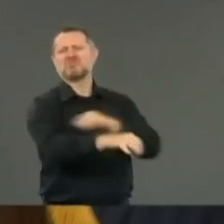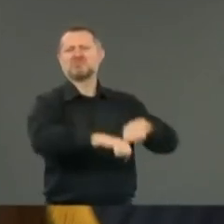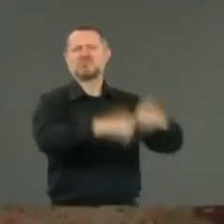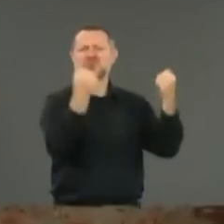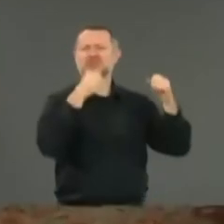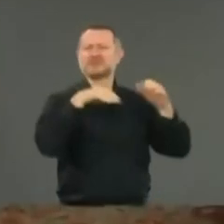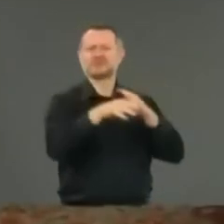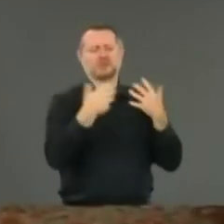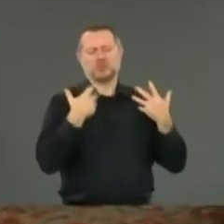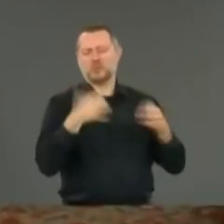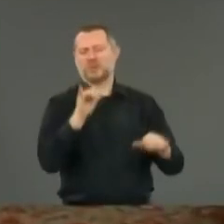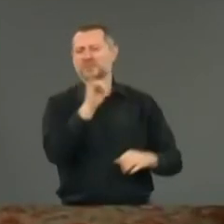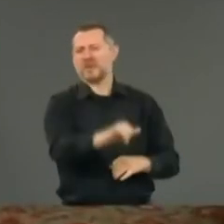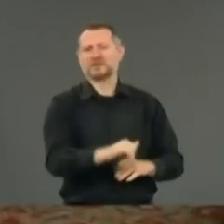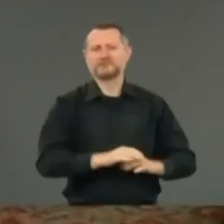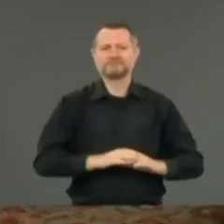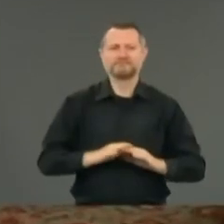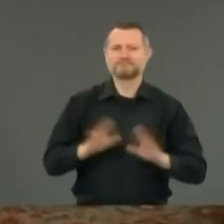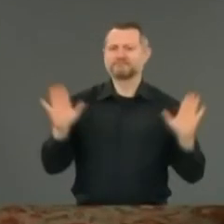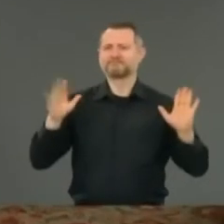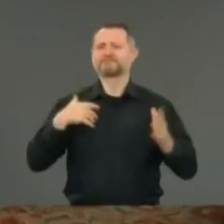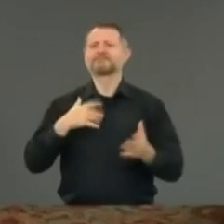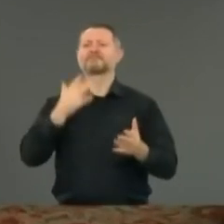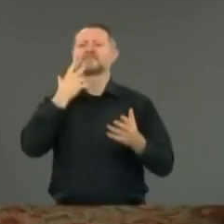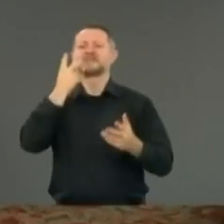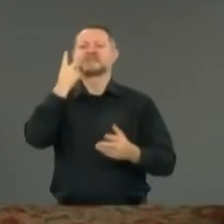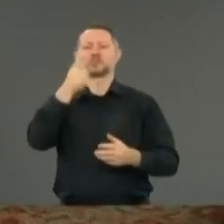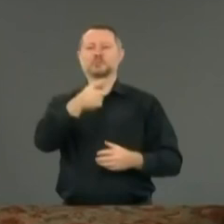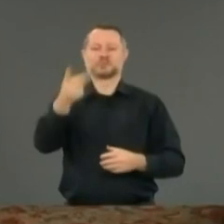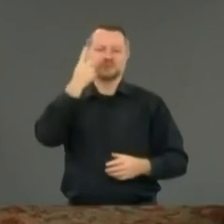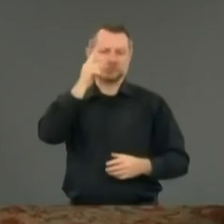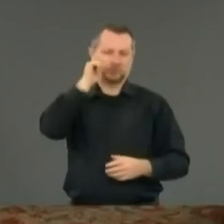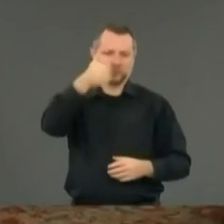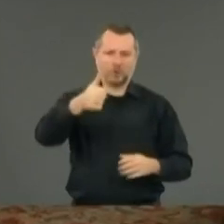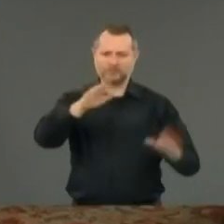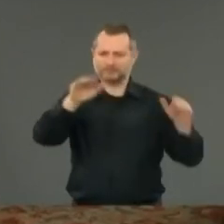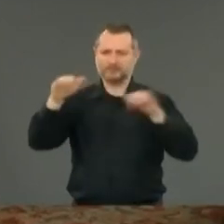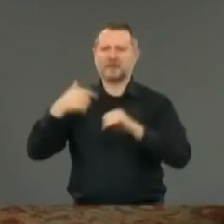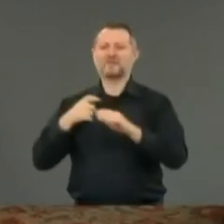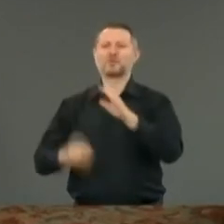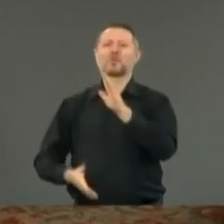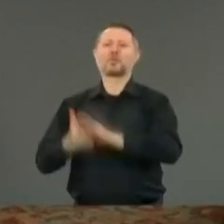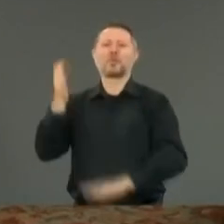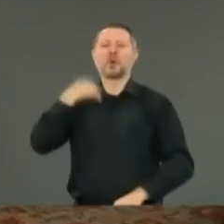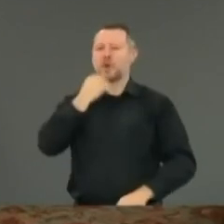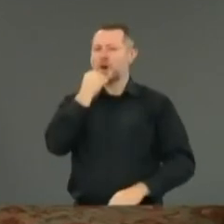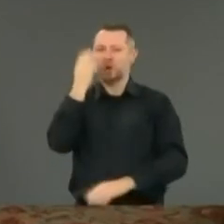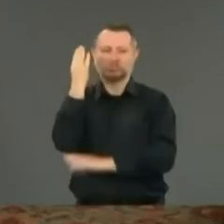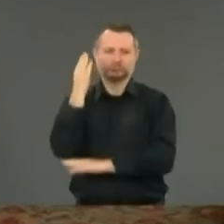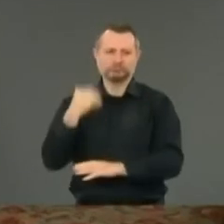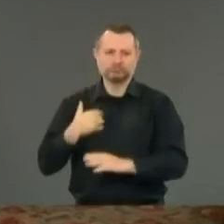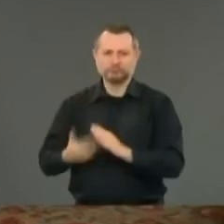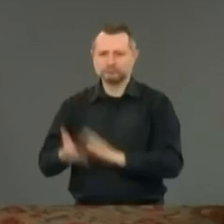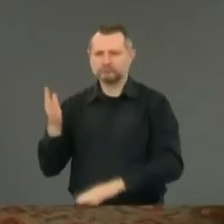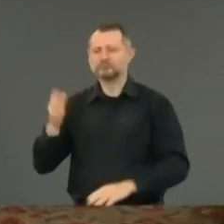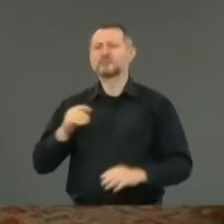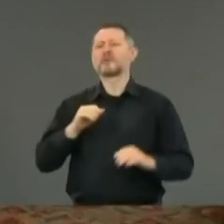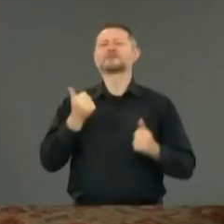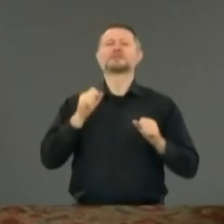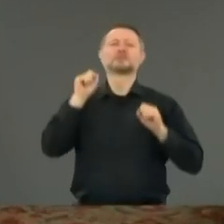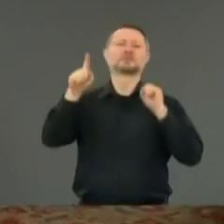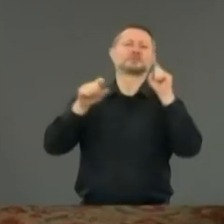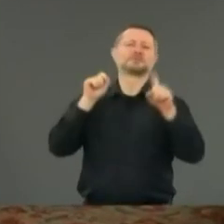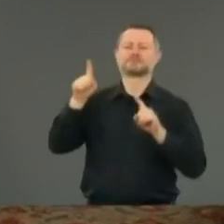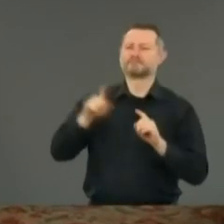Thank you. I'll see you tomorrow. I have to call their lunch. Yeah. I know. This is opening